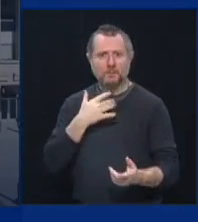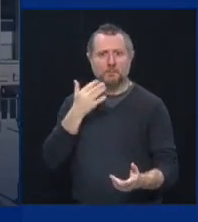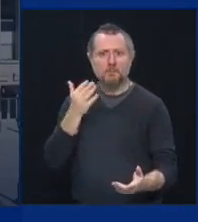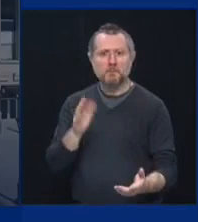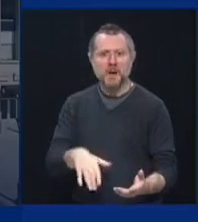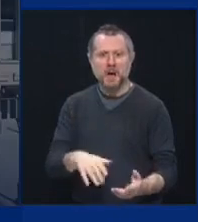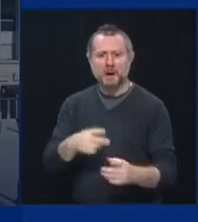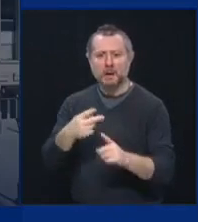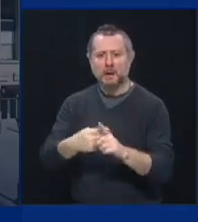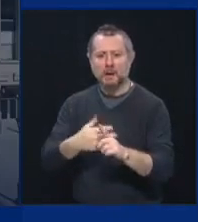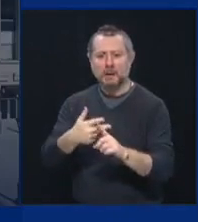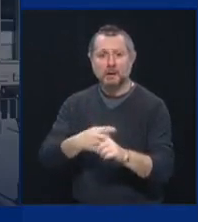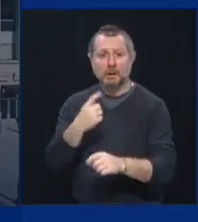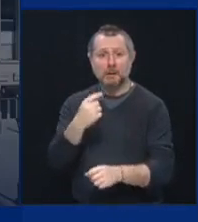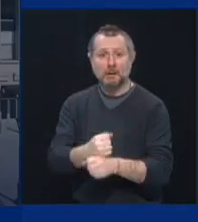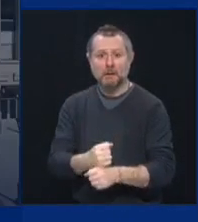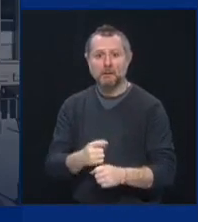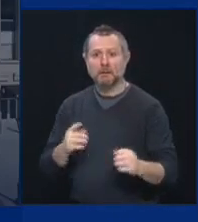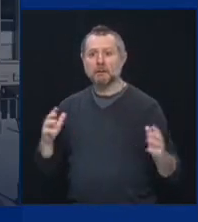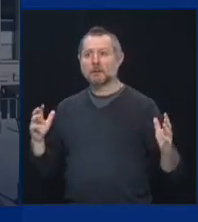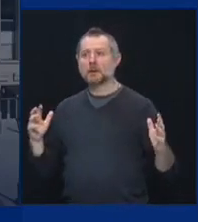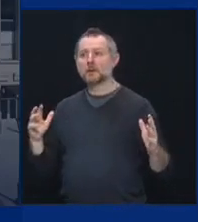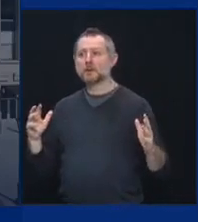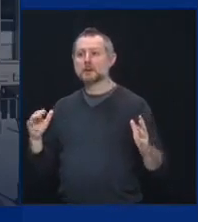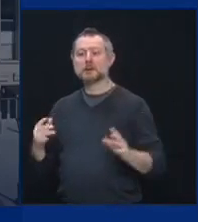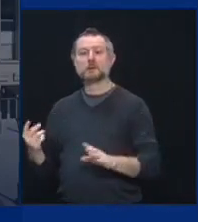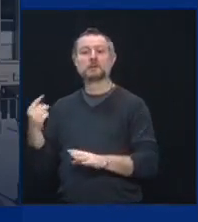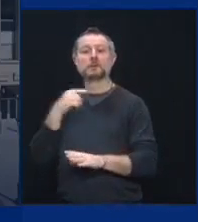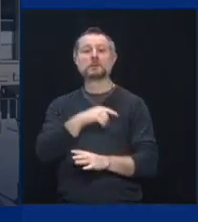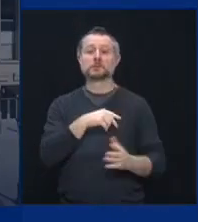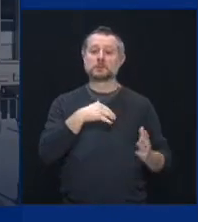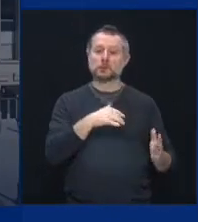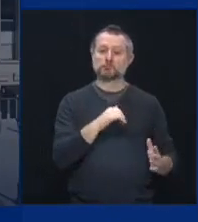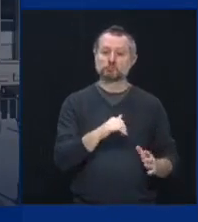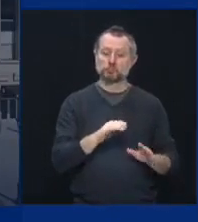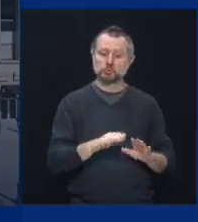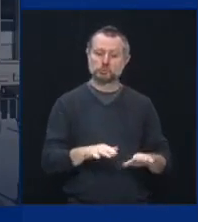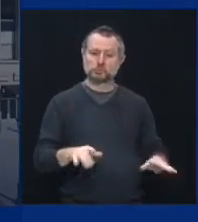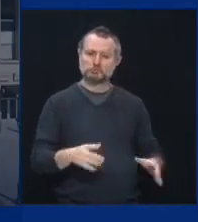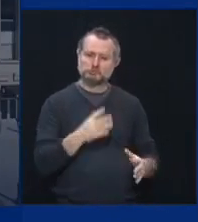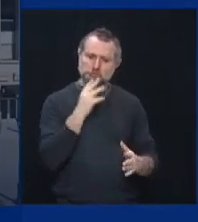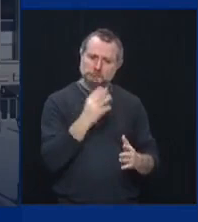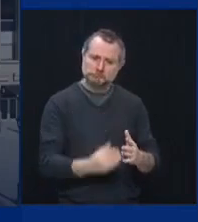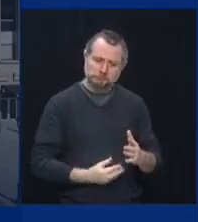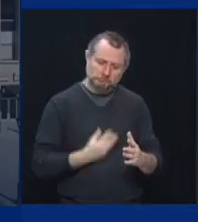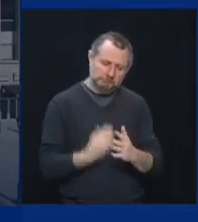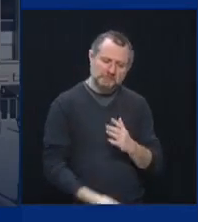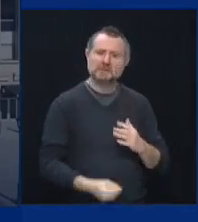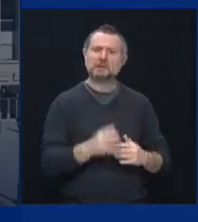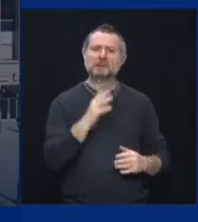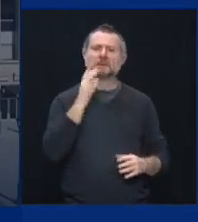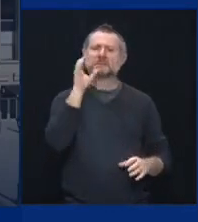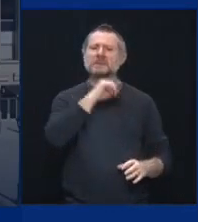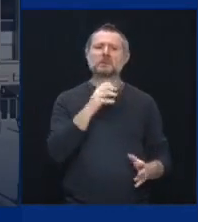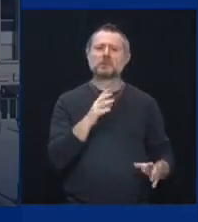children who lost a year of school in some cases, a year of socialization,